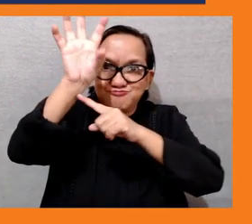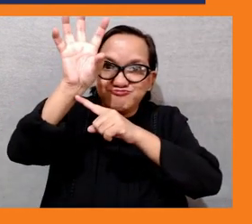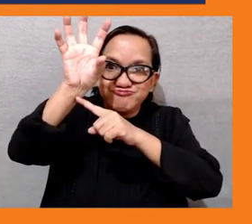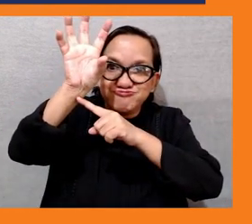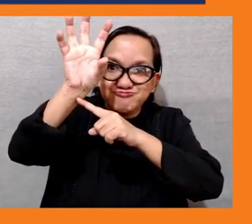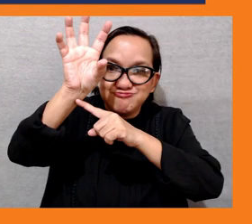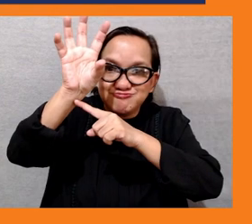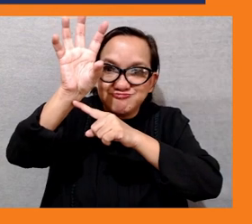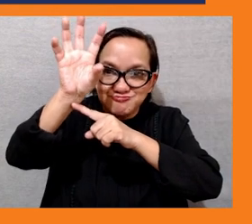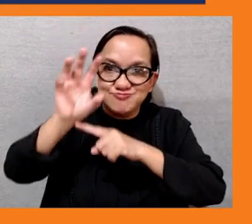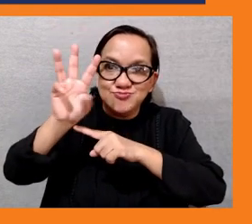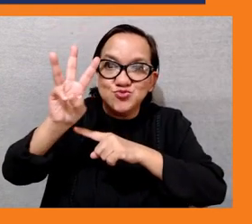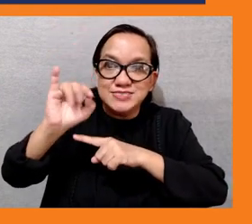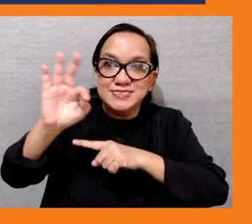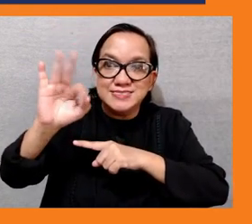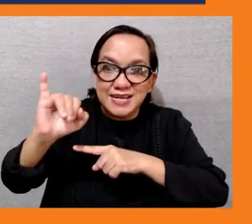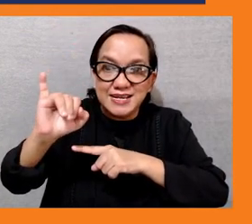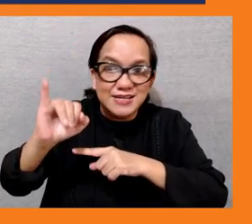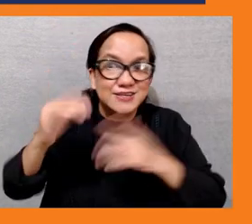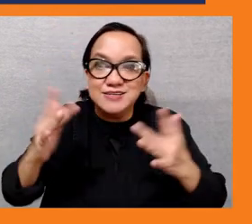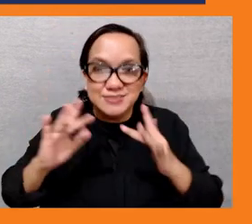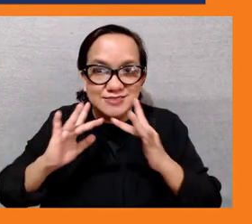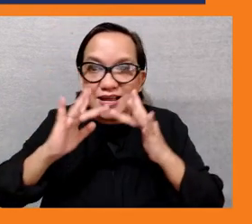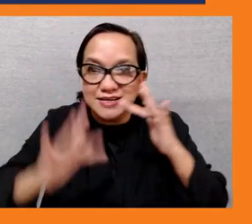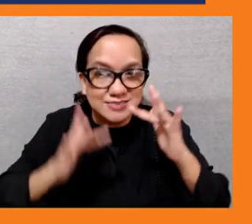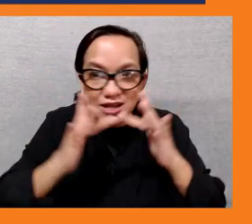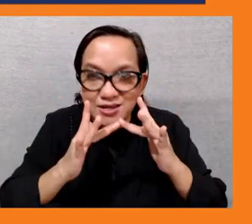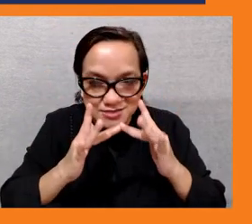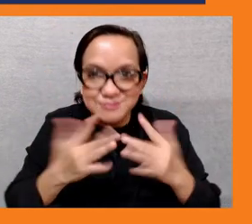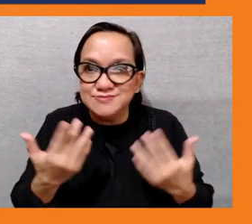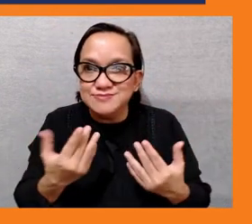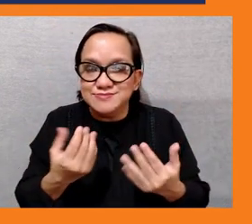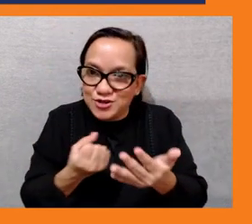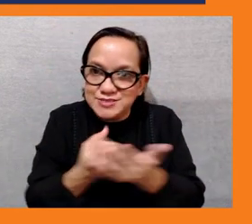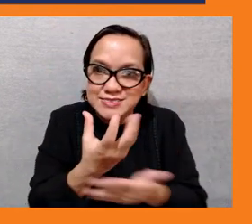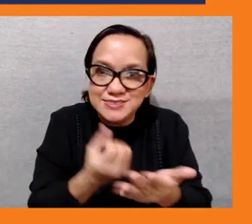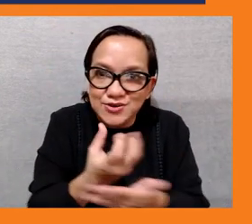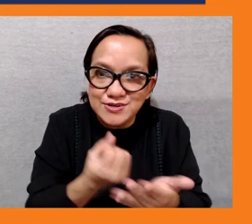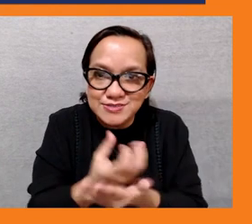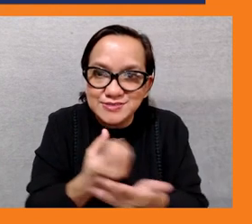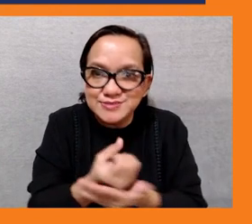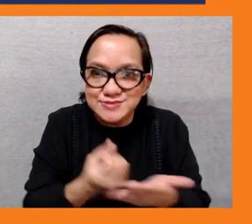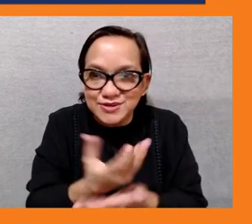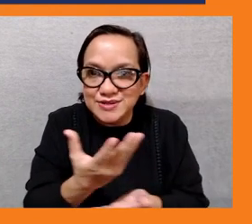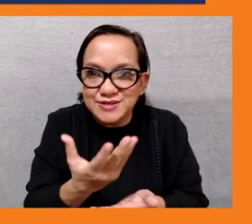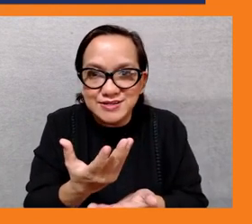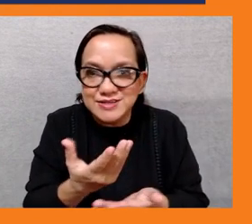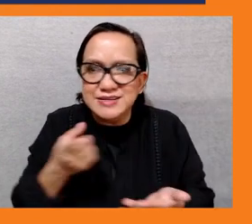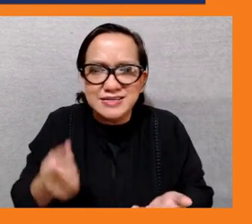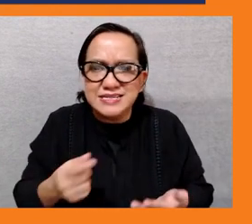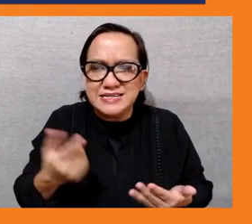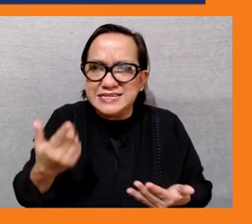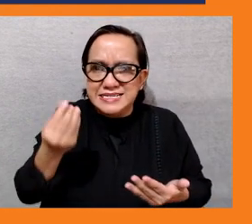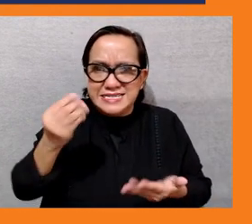information uh and they you know they can have a more accessible internet that is not too expensive because uh especially in the pacific